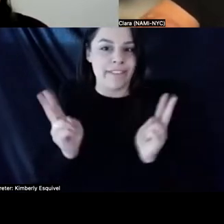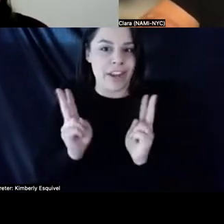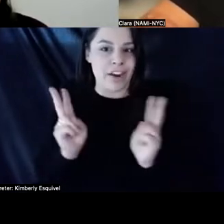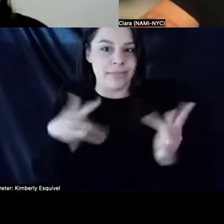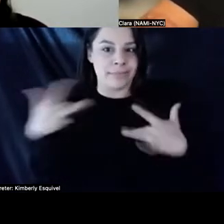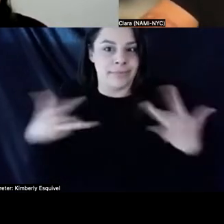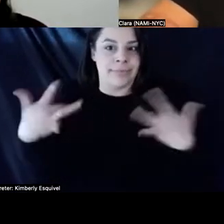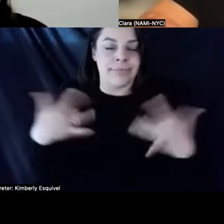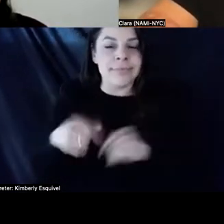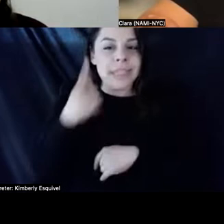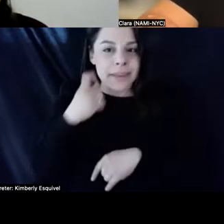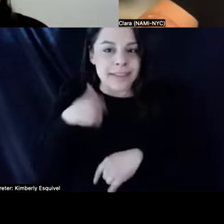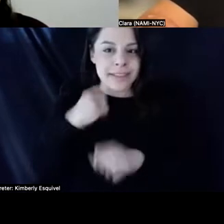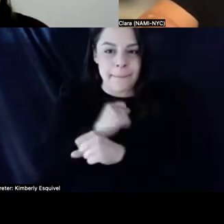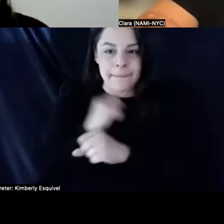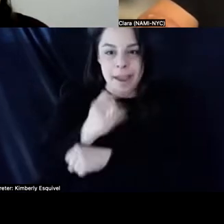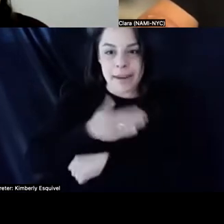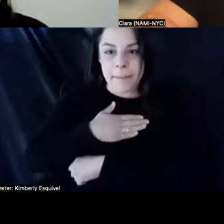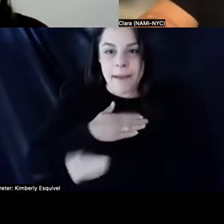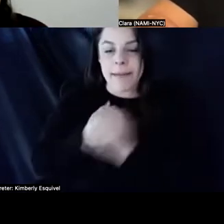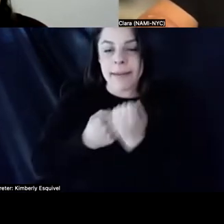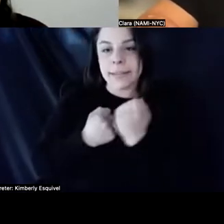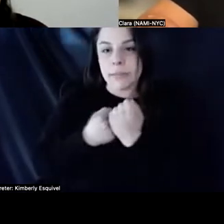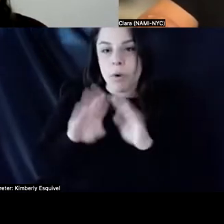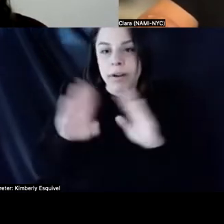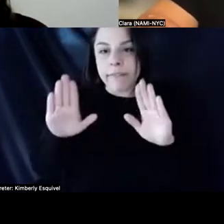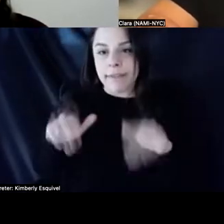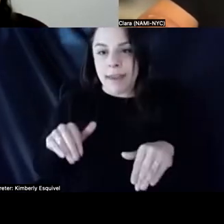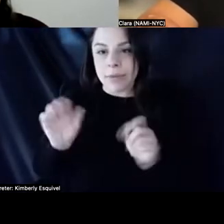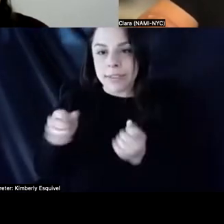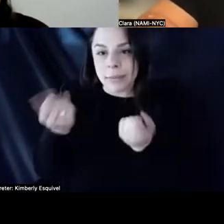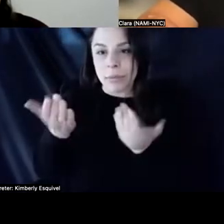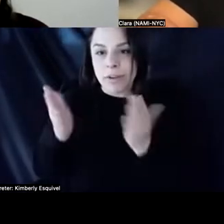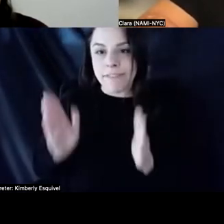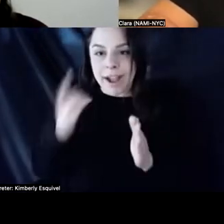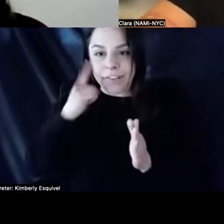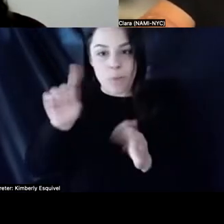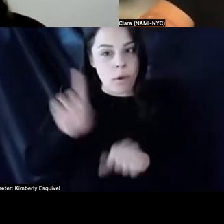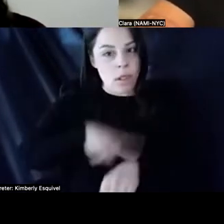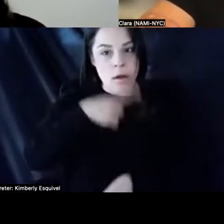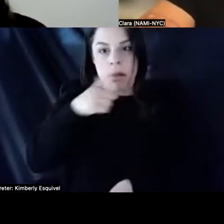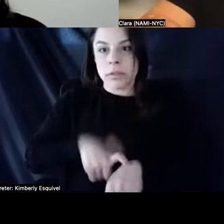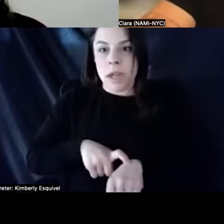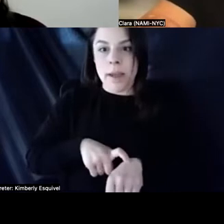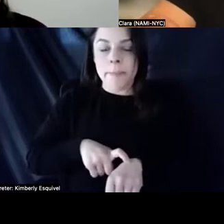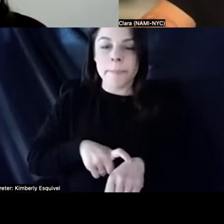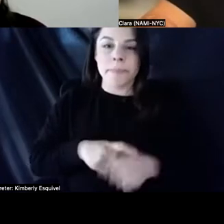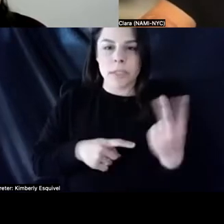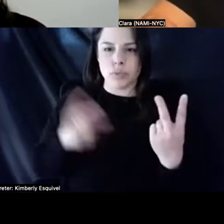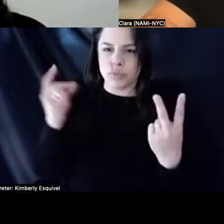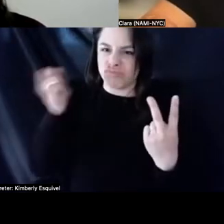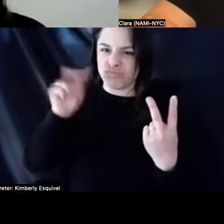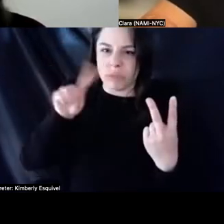because I've been fighting my supportive housing, uh, provider for a long time. I have two quick questions.